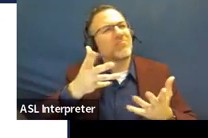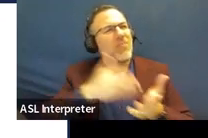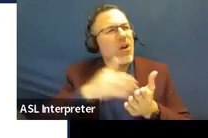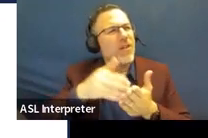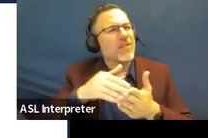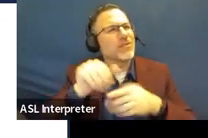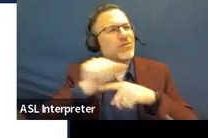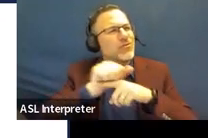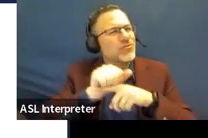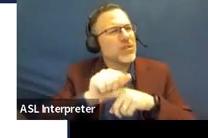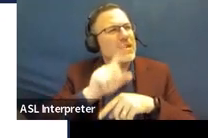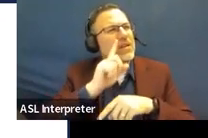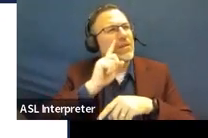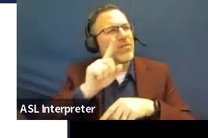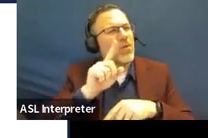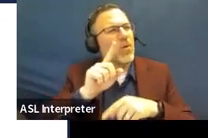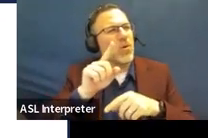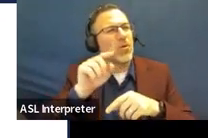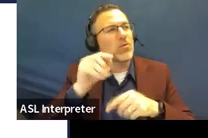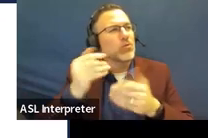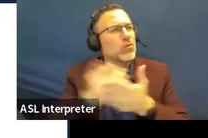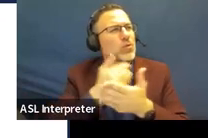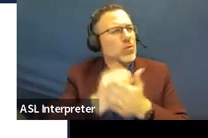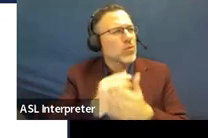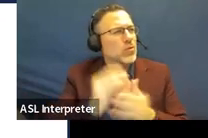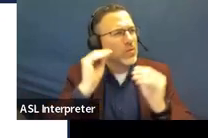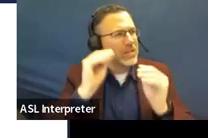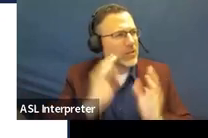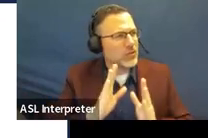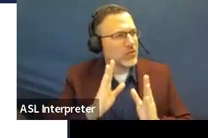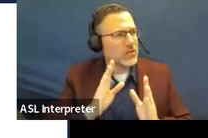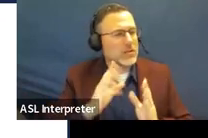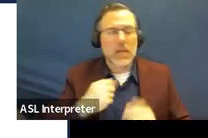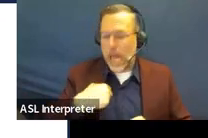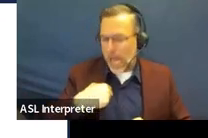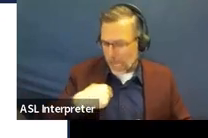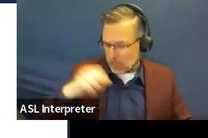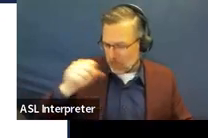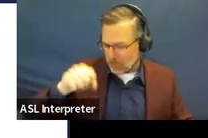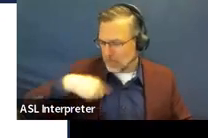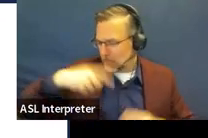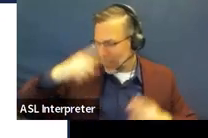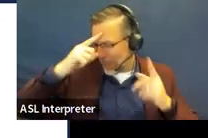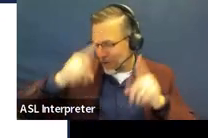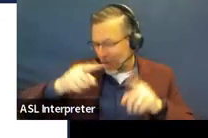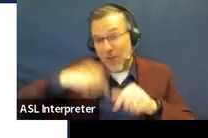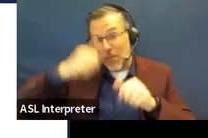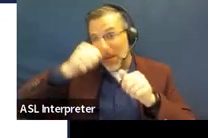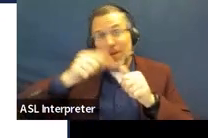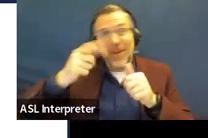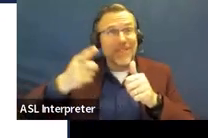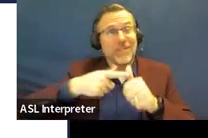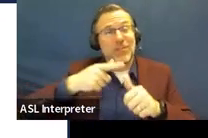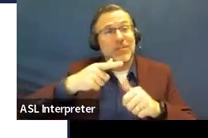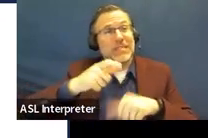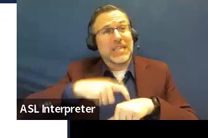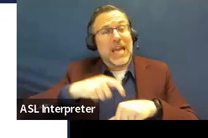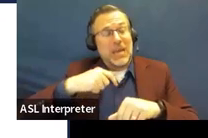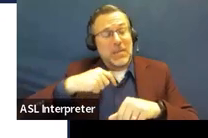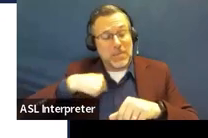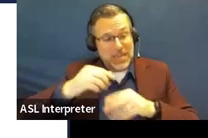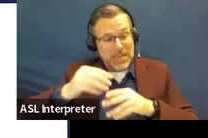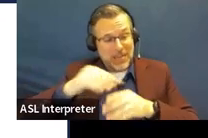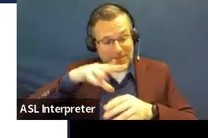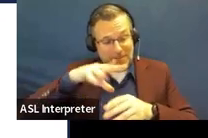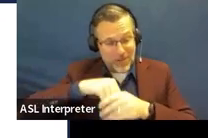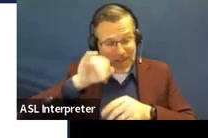And I remember that very well, sitting in my first IEP meeting and just flying by the seat of my pants. So, I was thinking of this